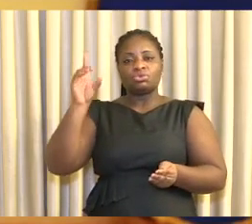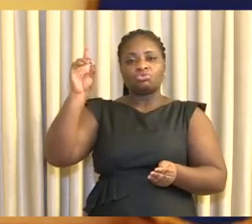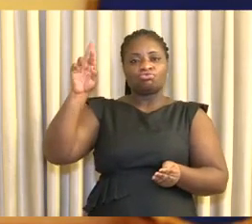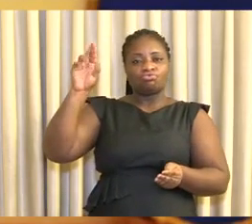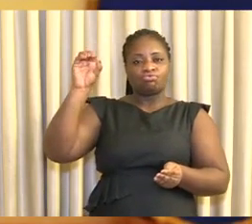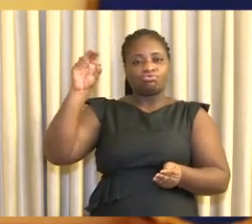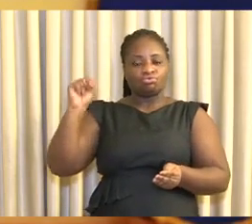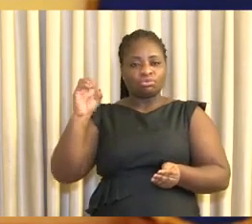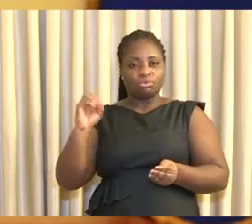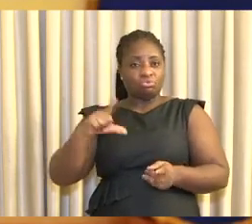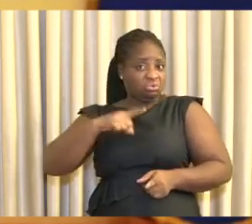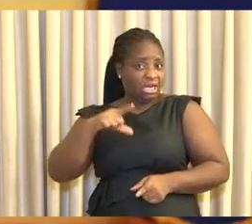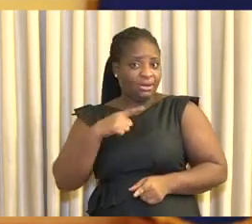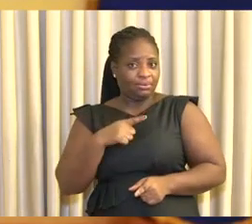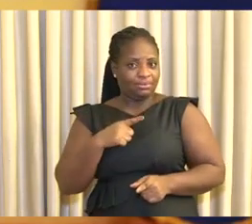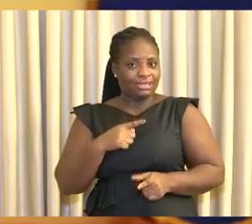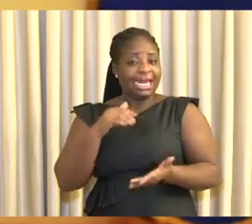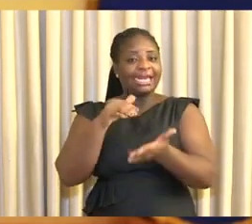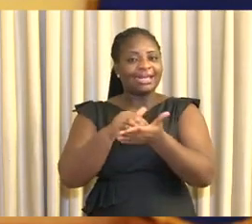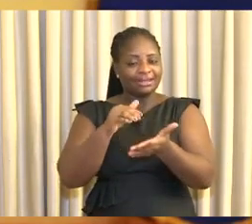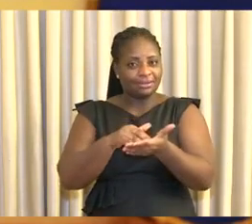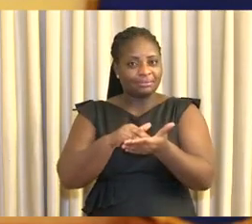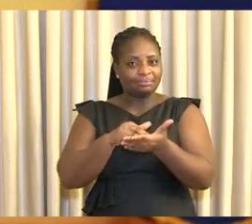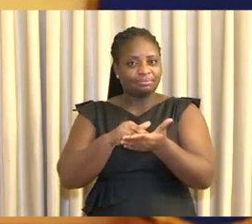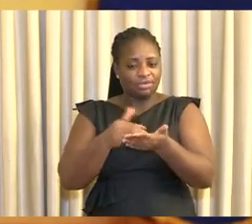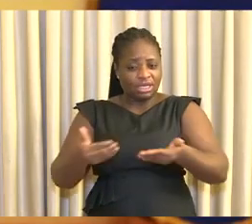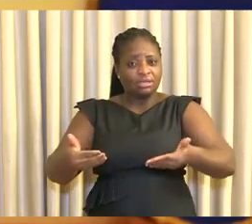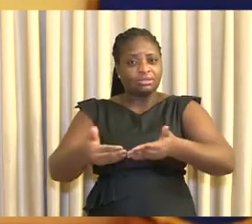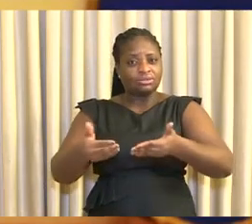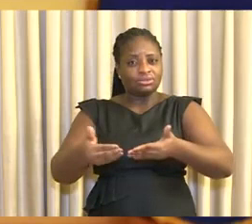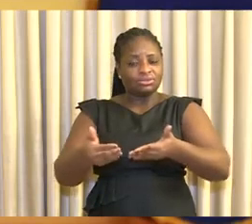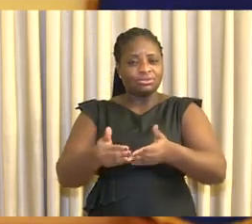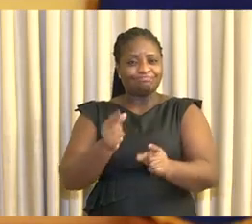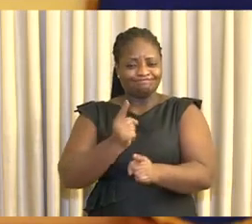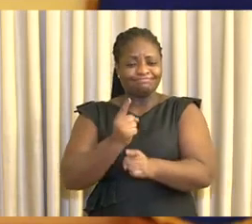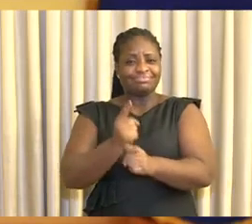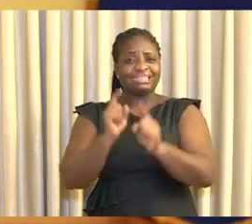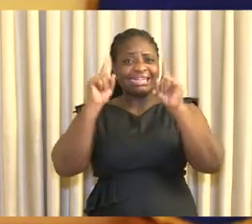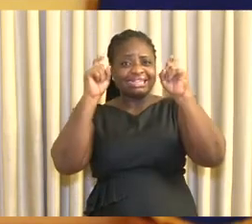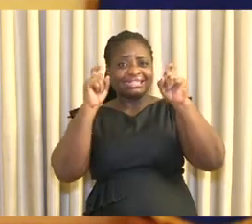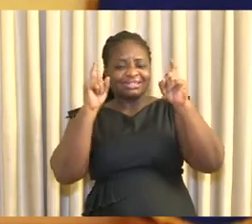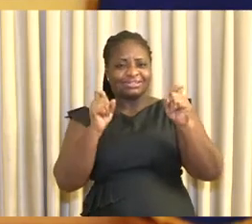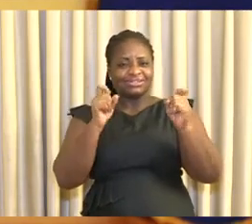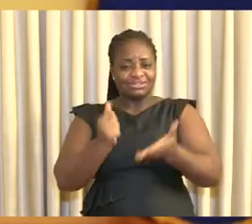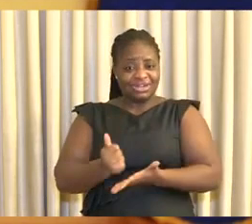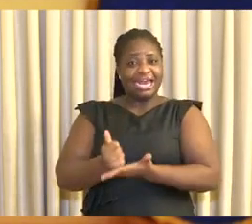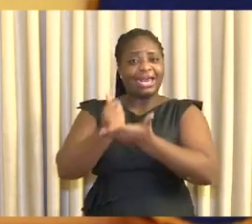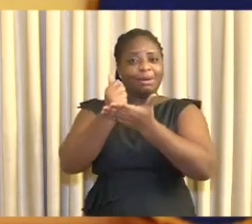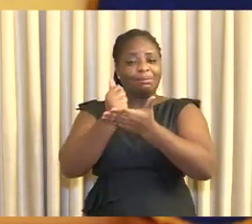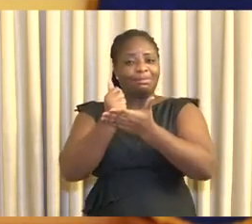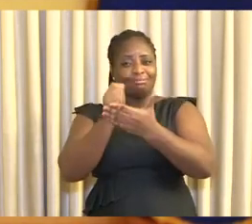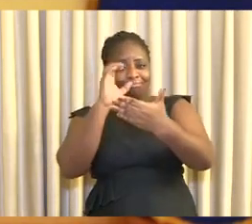to Noguchi. Furthermore, we are introducing rapid results testing to augment our surveillance